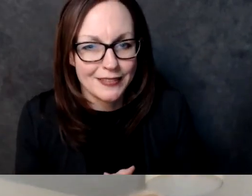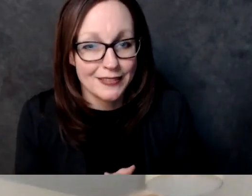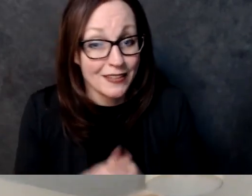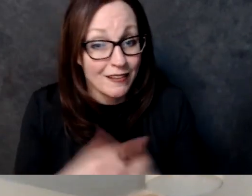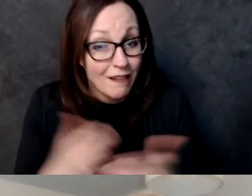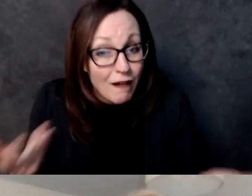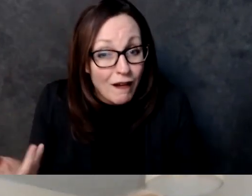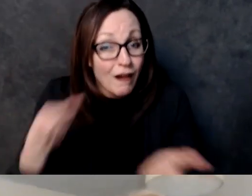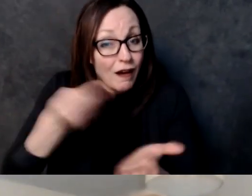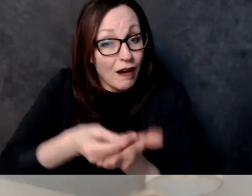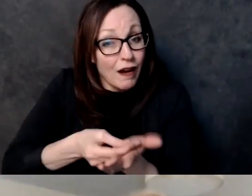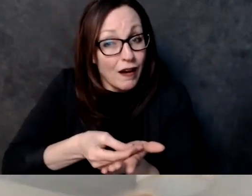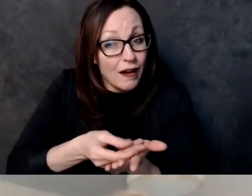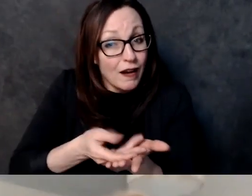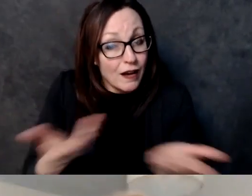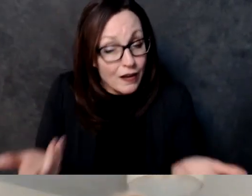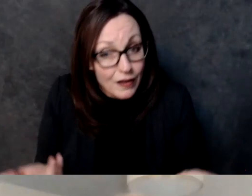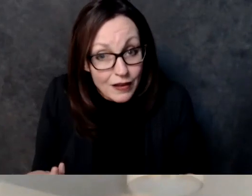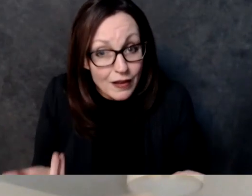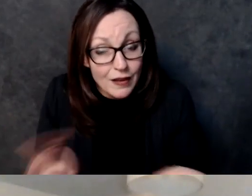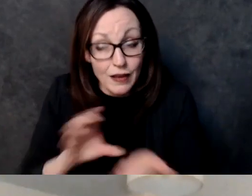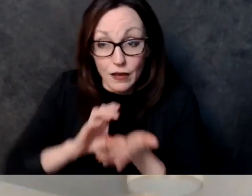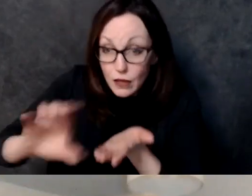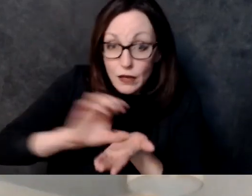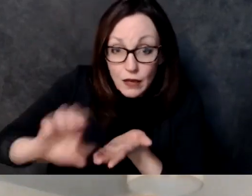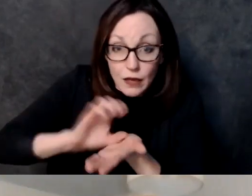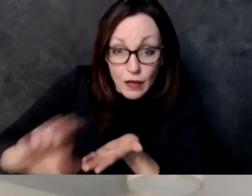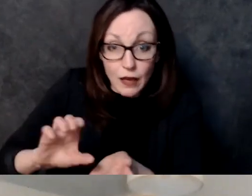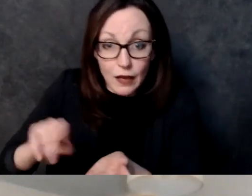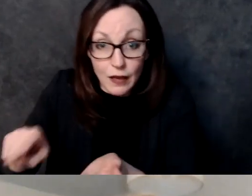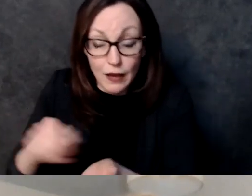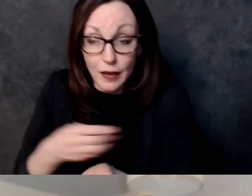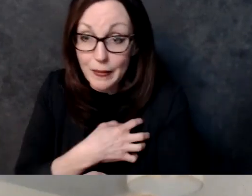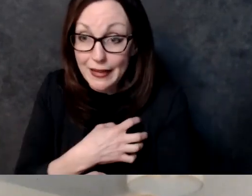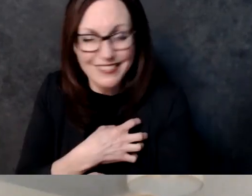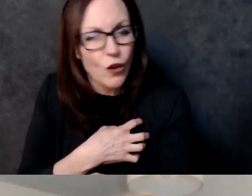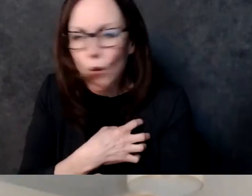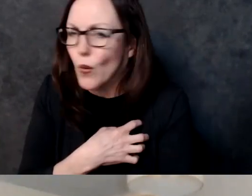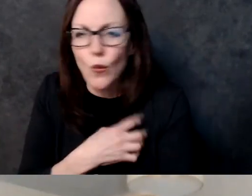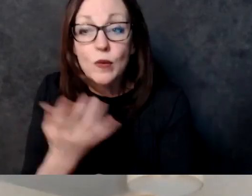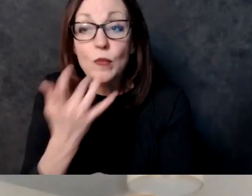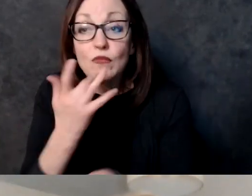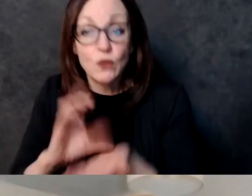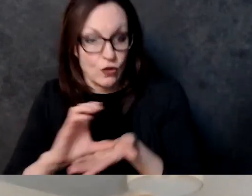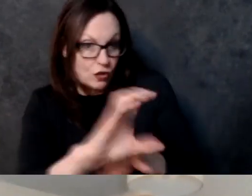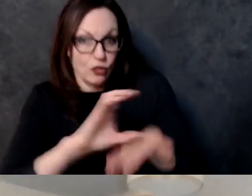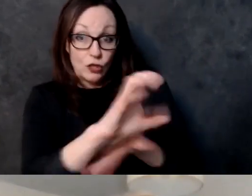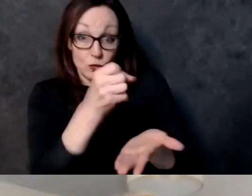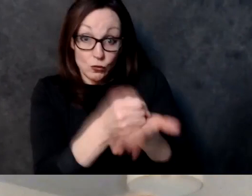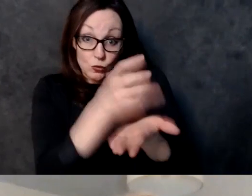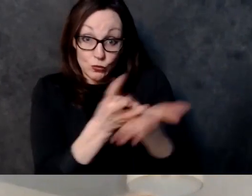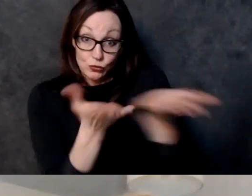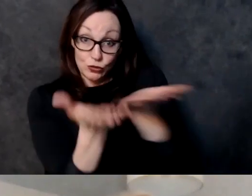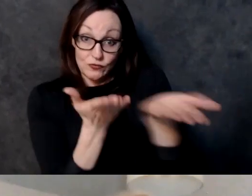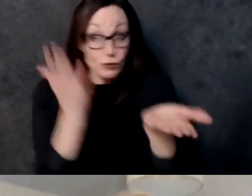overtime because we have mandatory payments for police brutality and that costs the city of milwaukee for example around five hundred thousand dollars every single